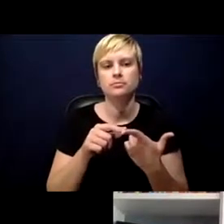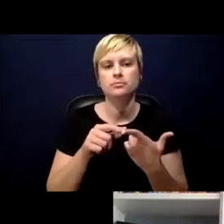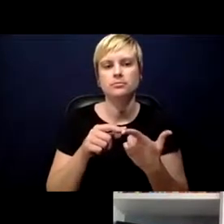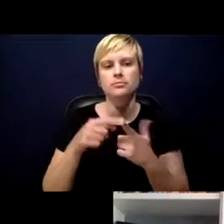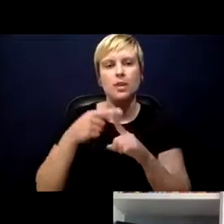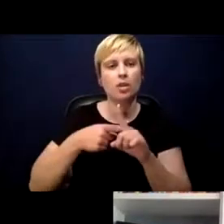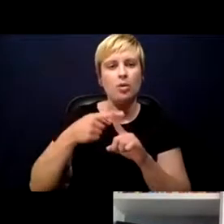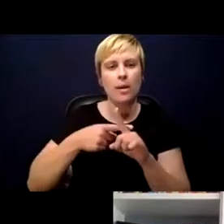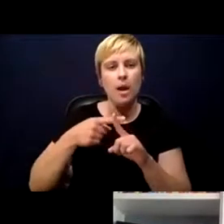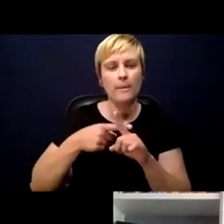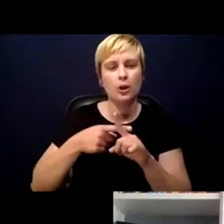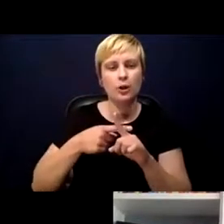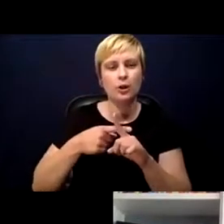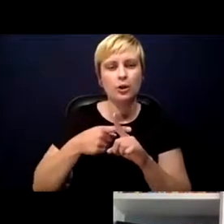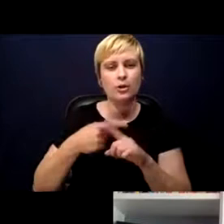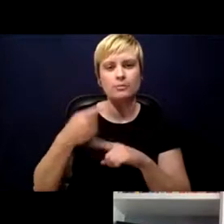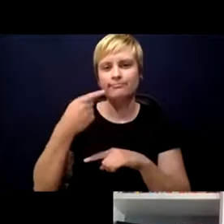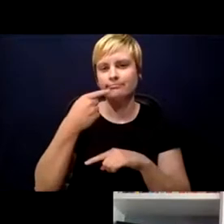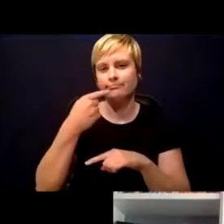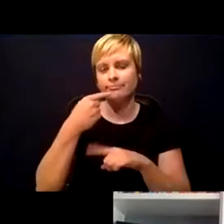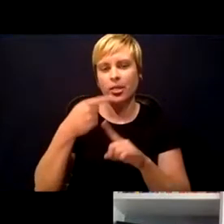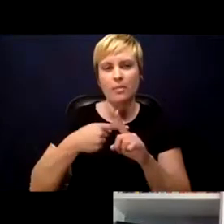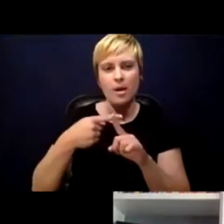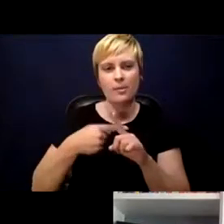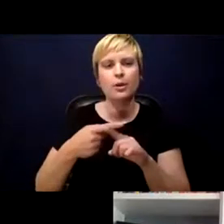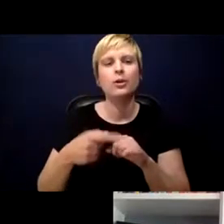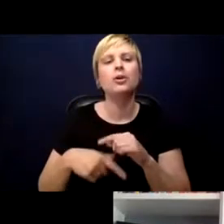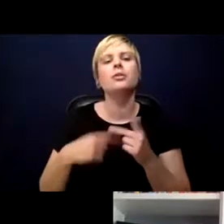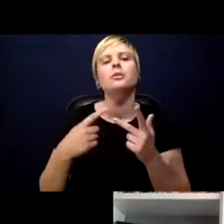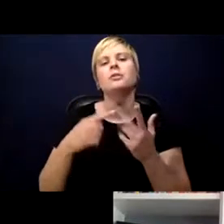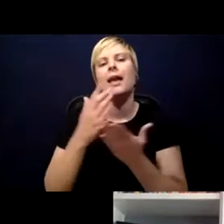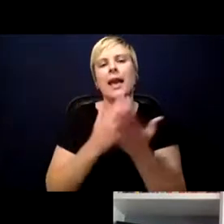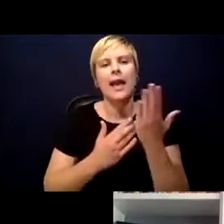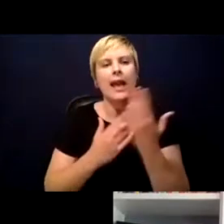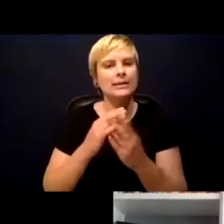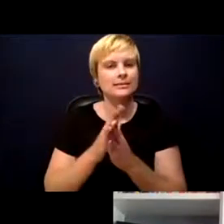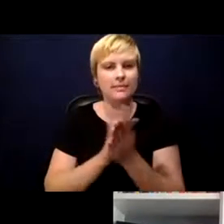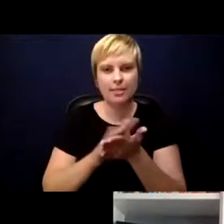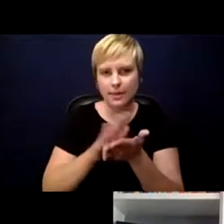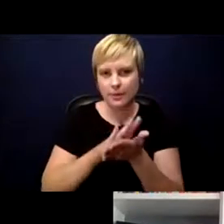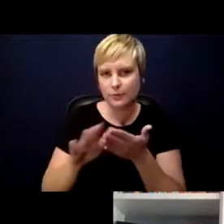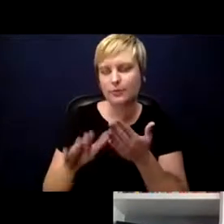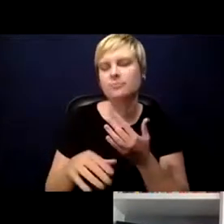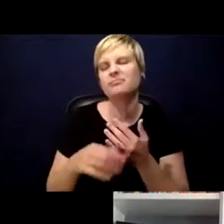we will provide you with a thermometer and hand sanitizer and things like that.